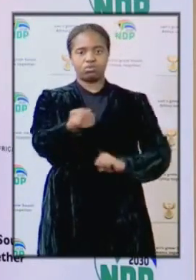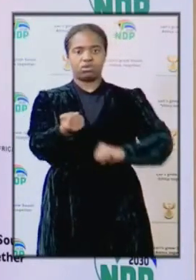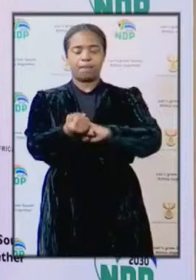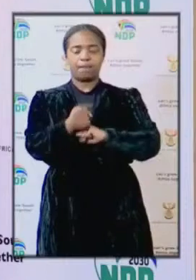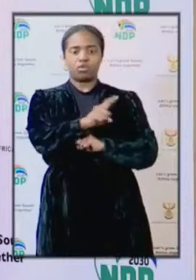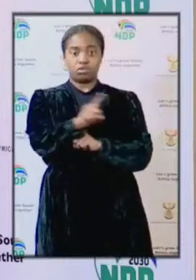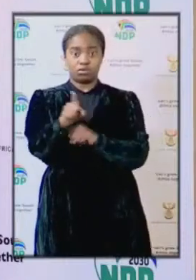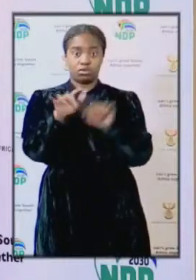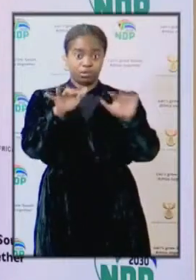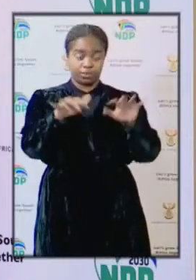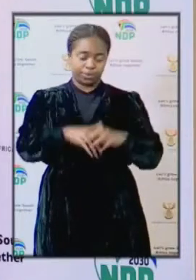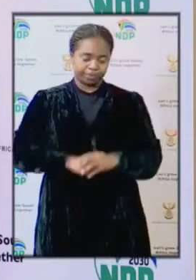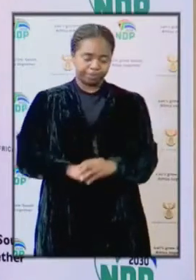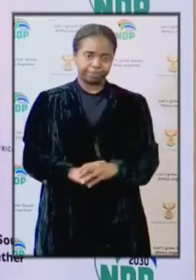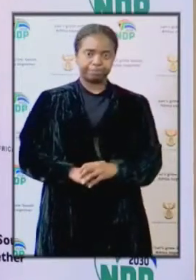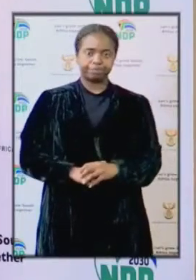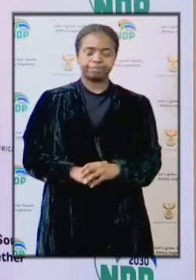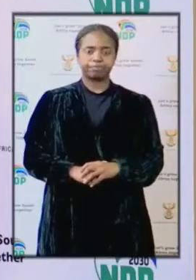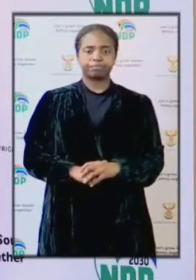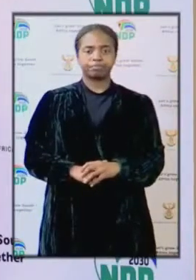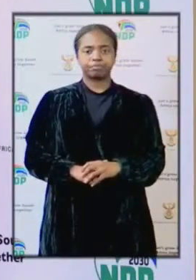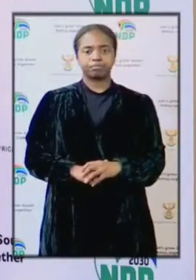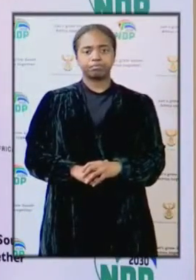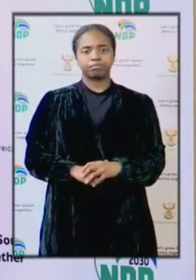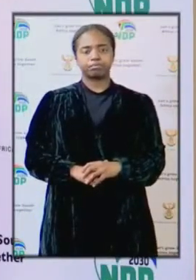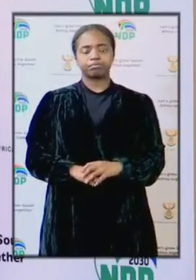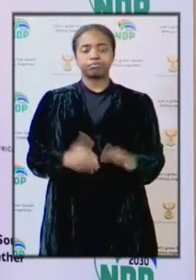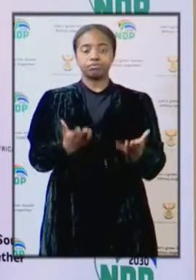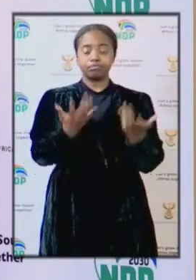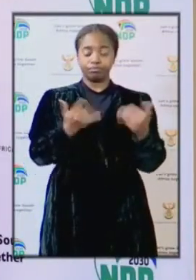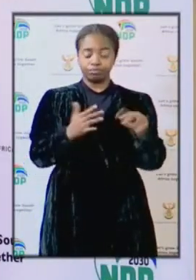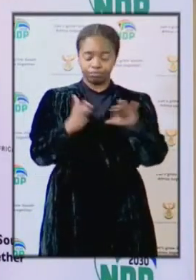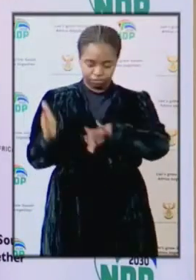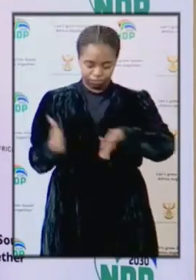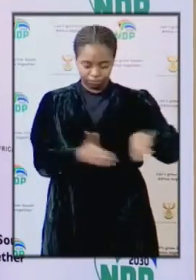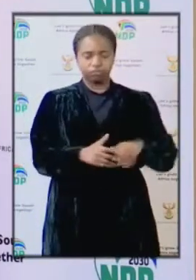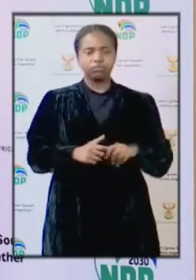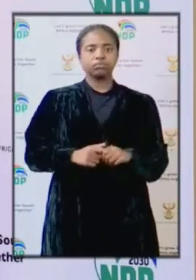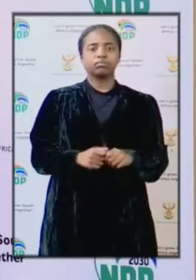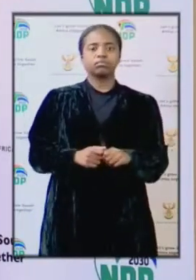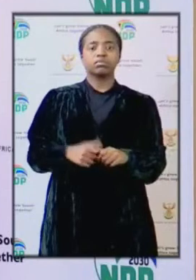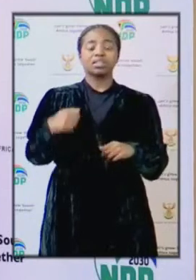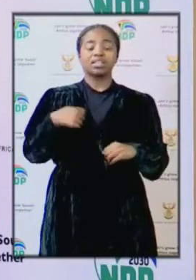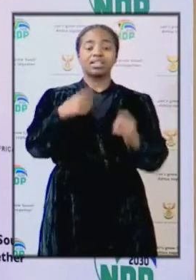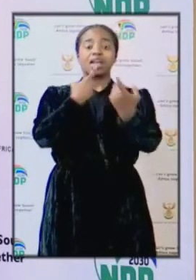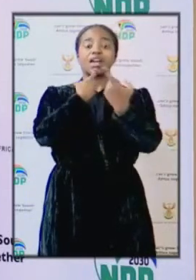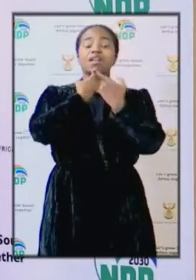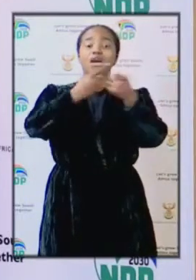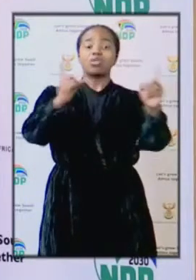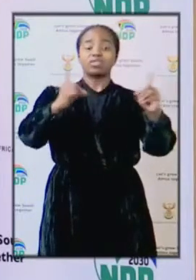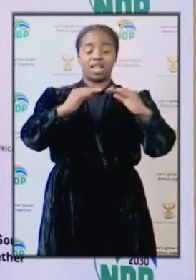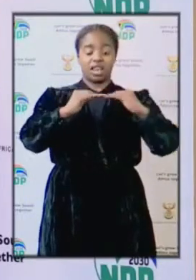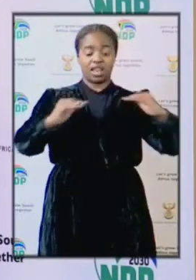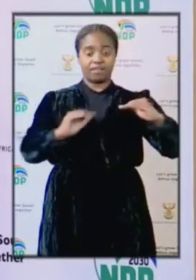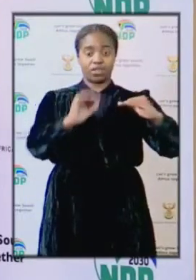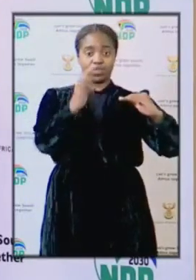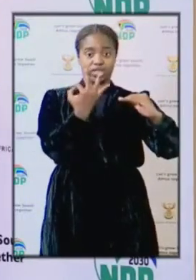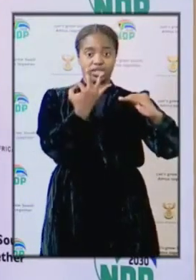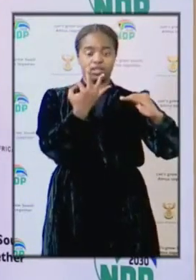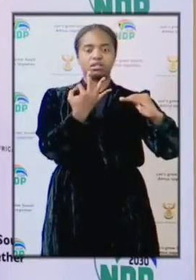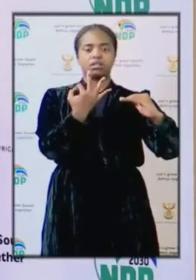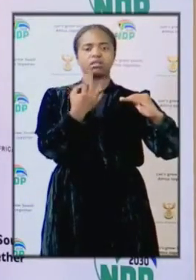to provide to those PPEs. Now, coming to what has been announced in terms of level three,